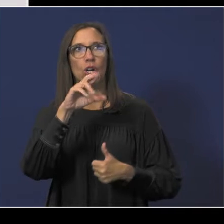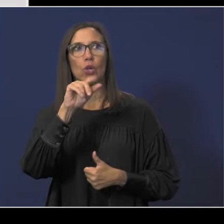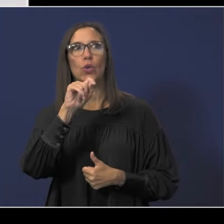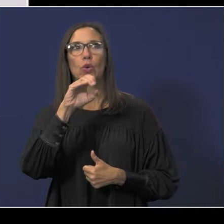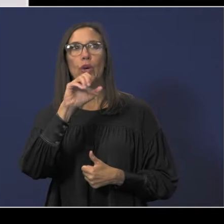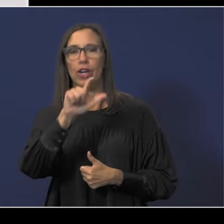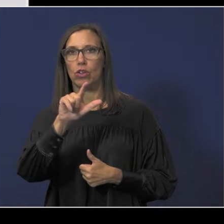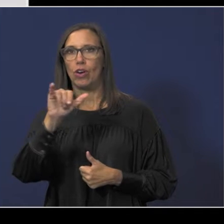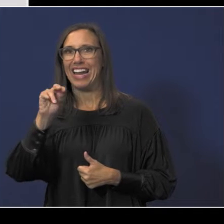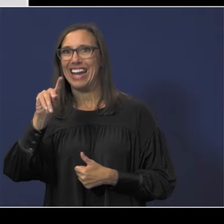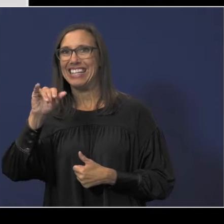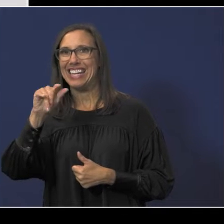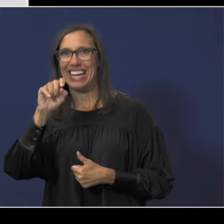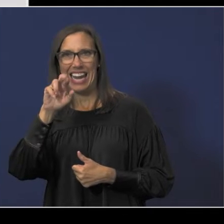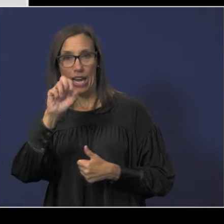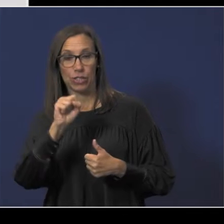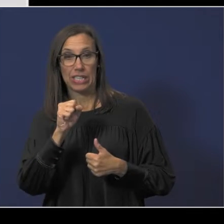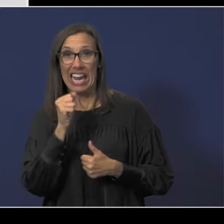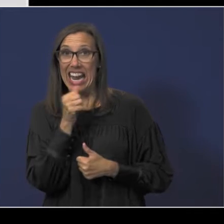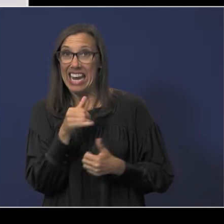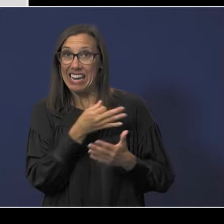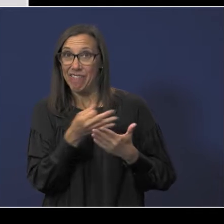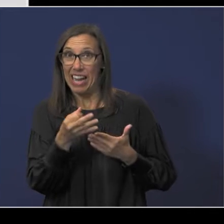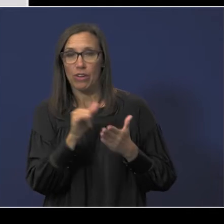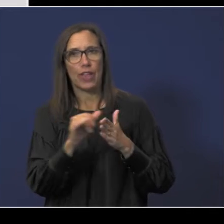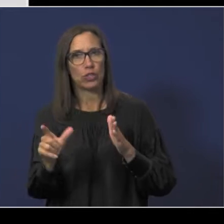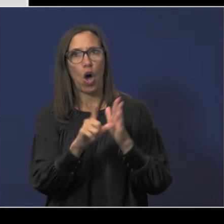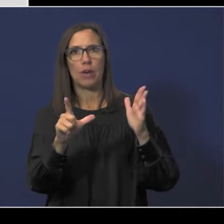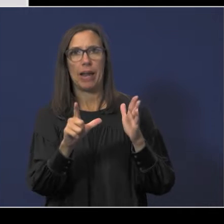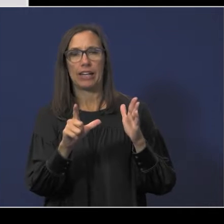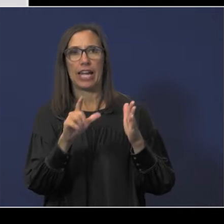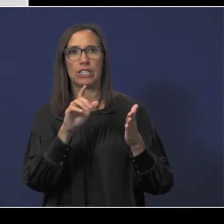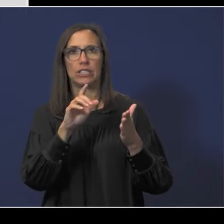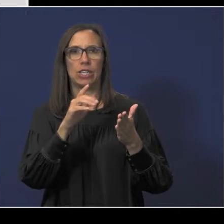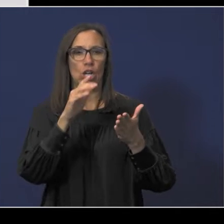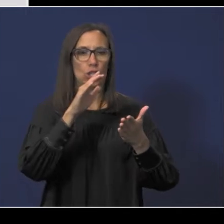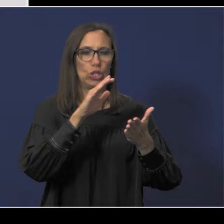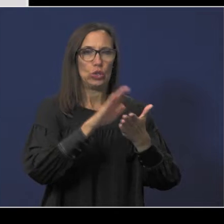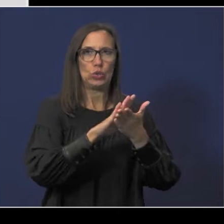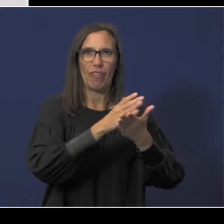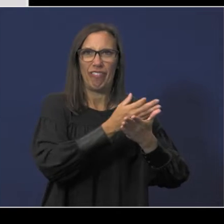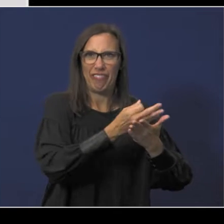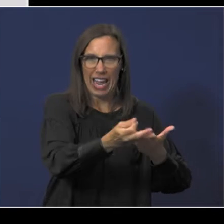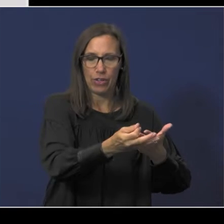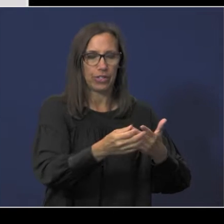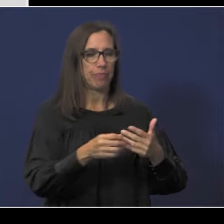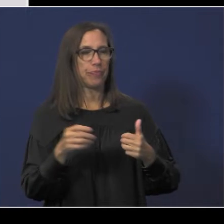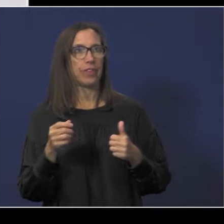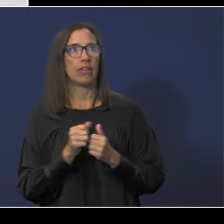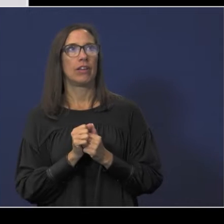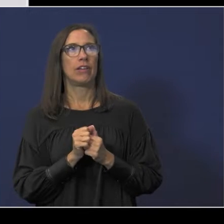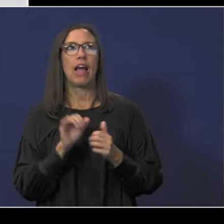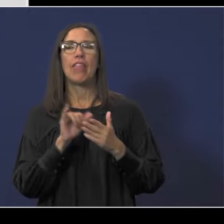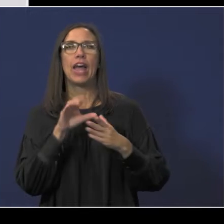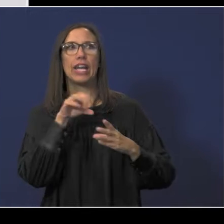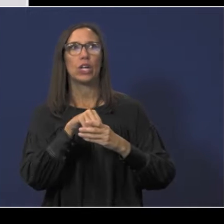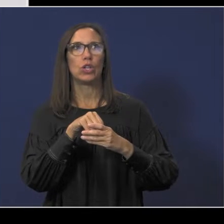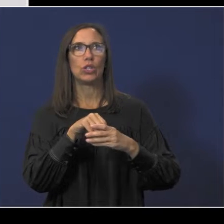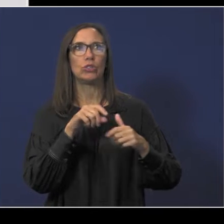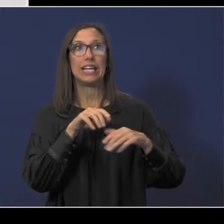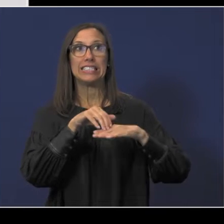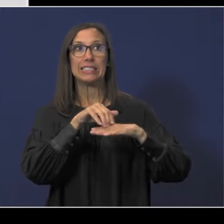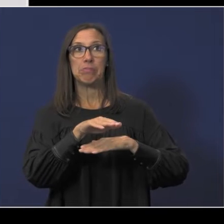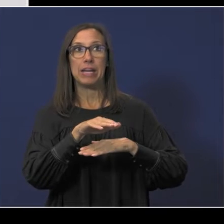and failure of any of these indicators would be an automatic failure of schools first. The critical indicators include submitting the annual